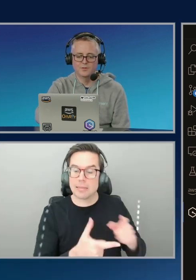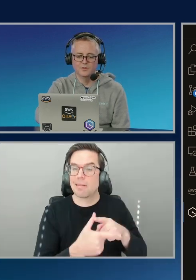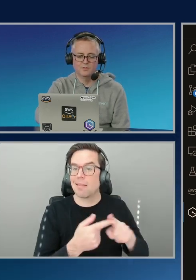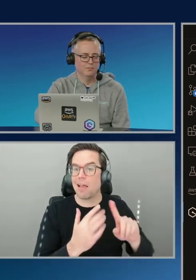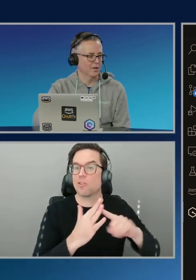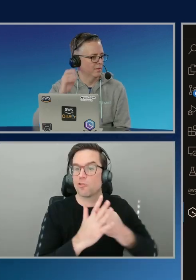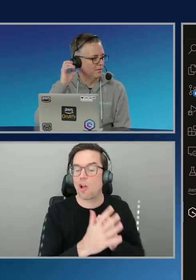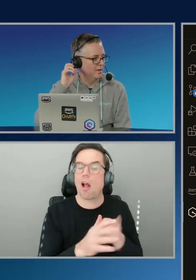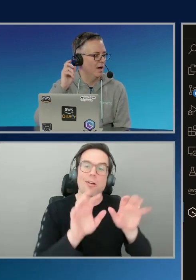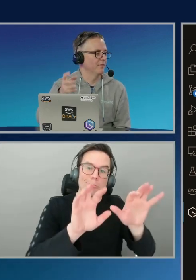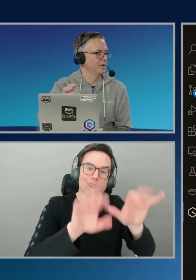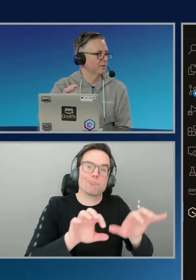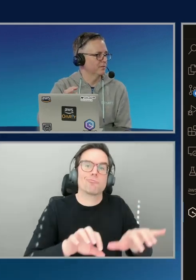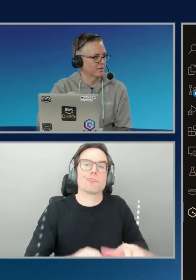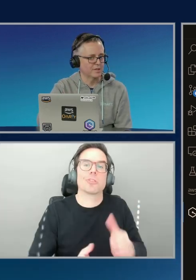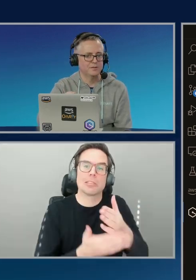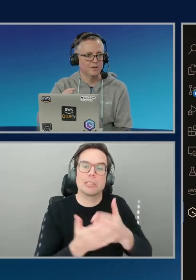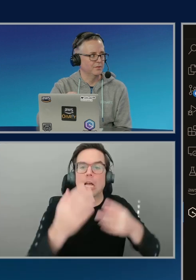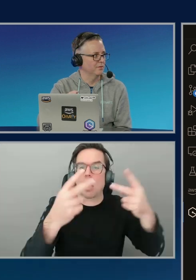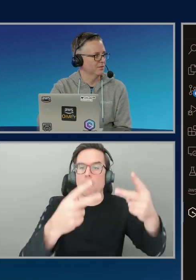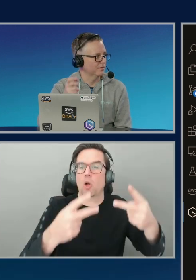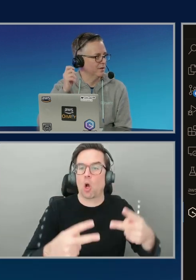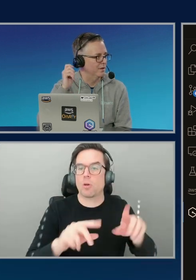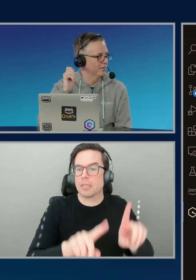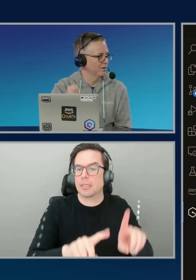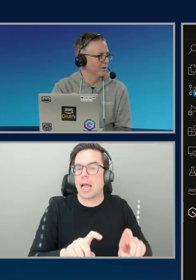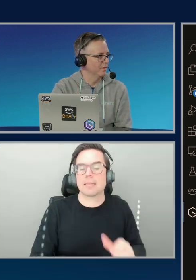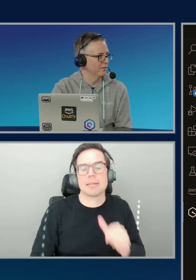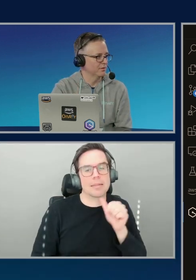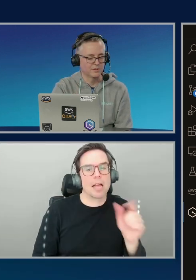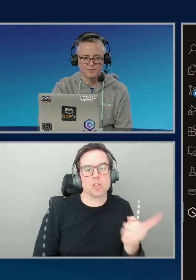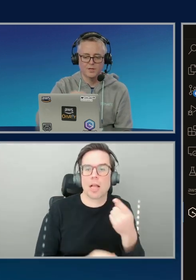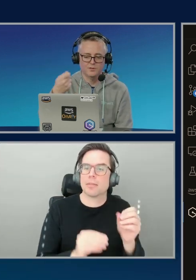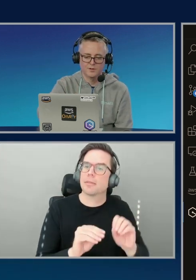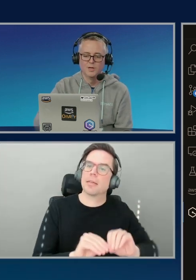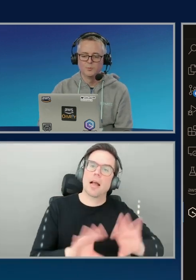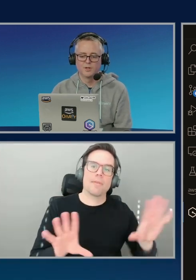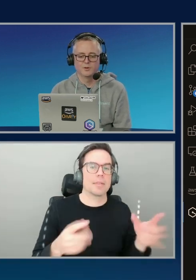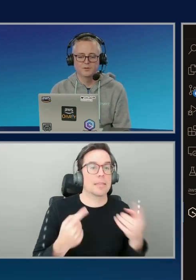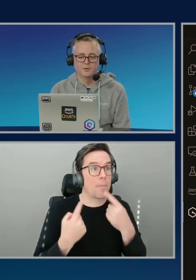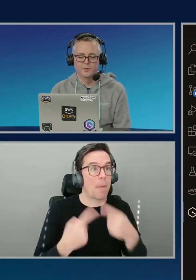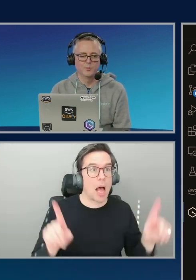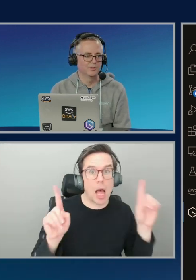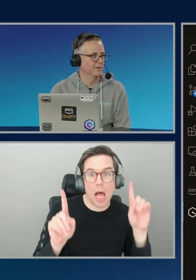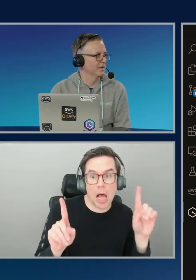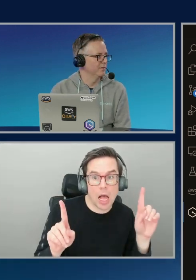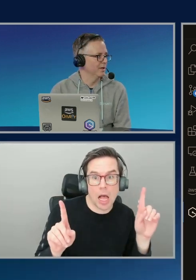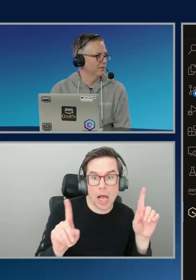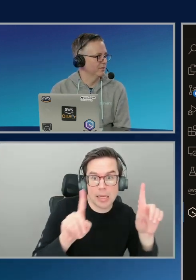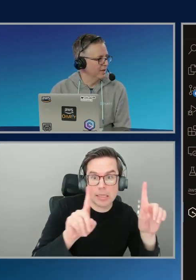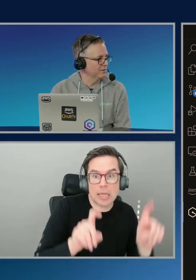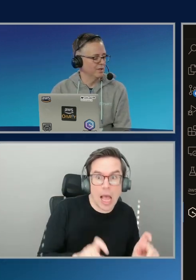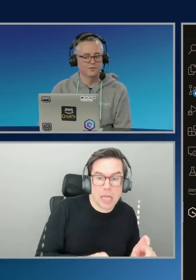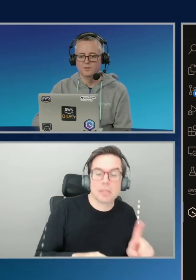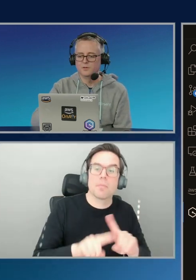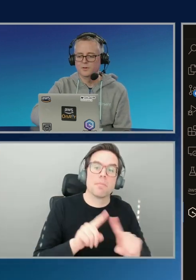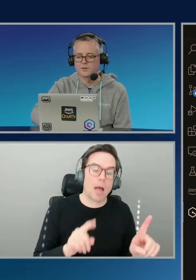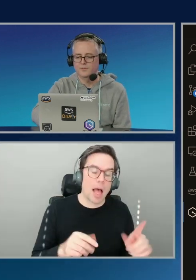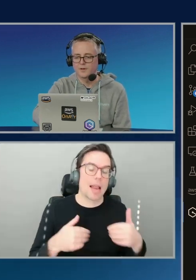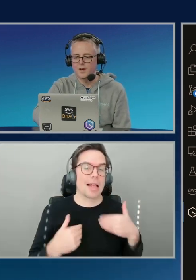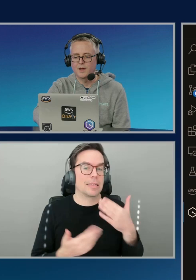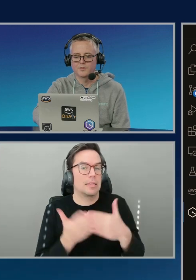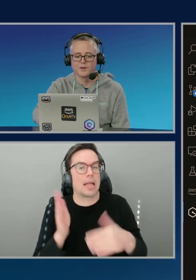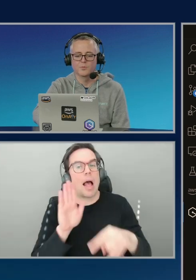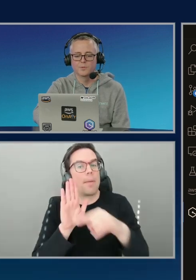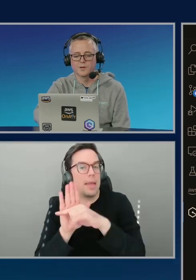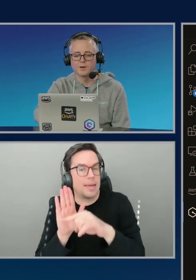this is not just like the, the obvious success test. It's not just saying, show me the successful cases, but it's also doing a bunch of negative tests and edge cases and